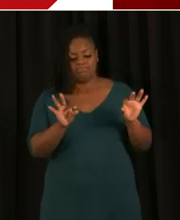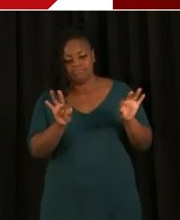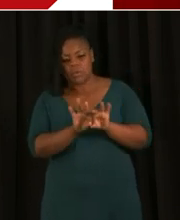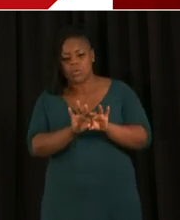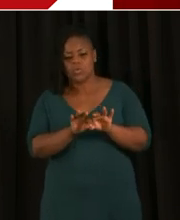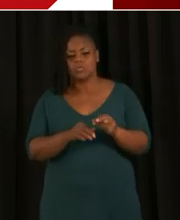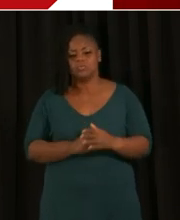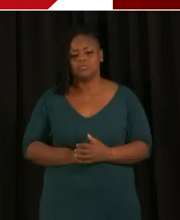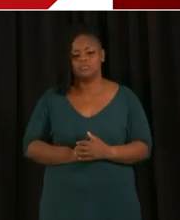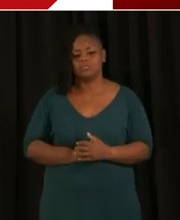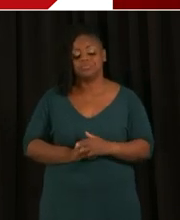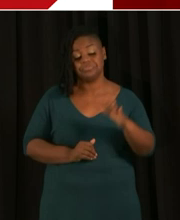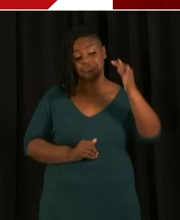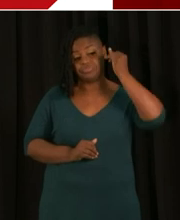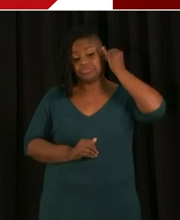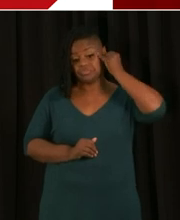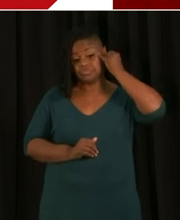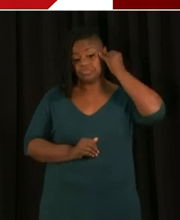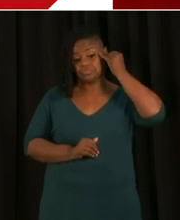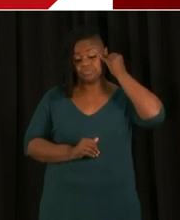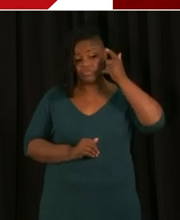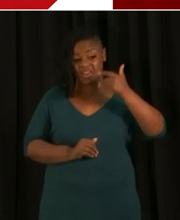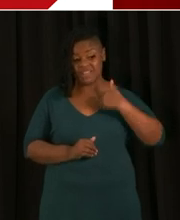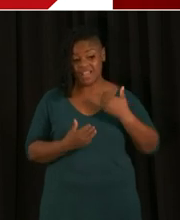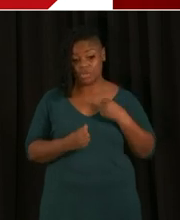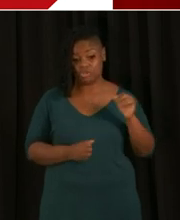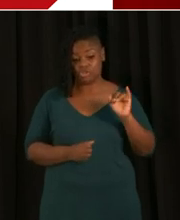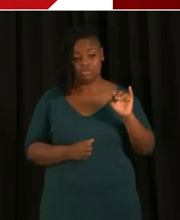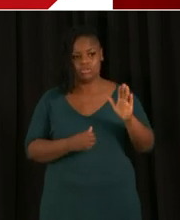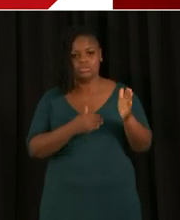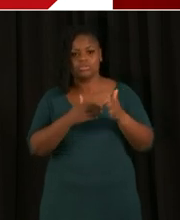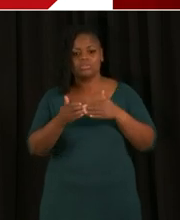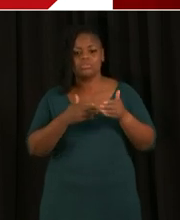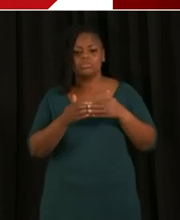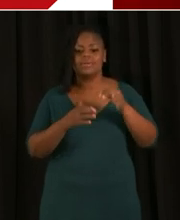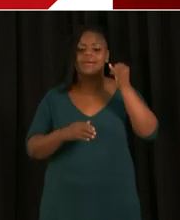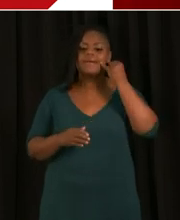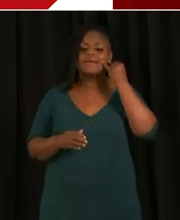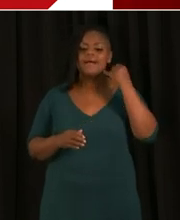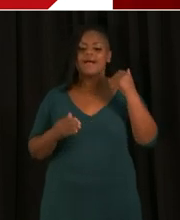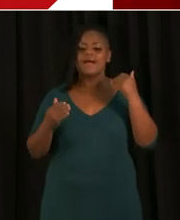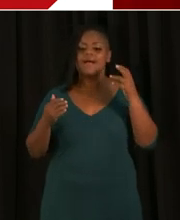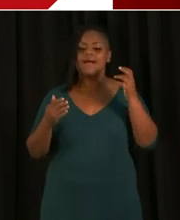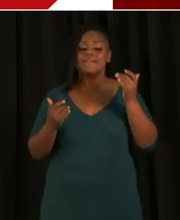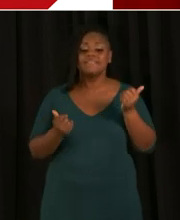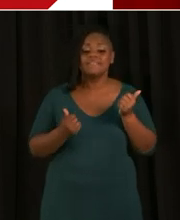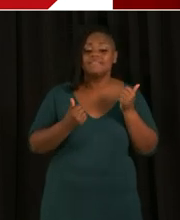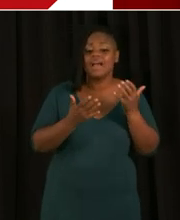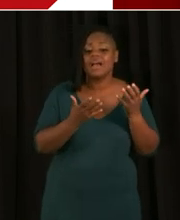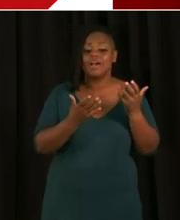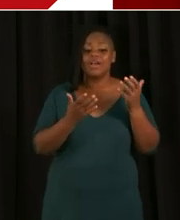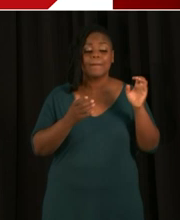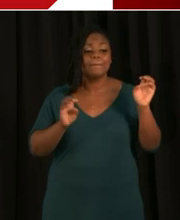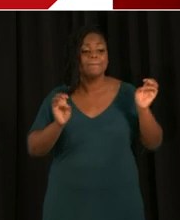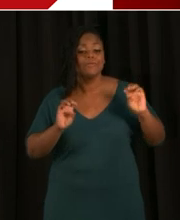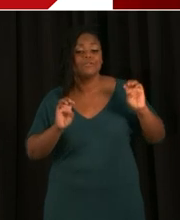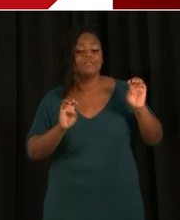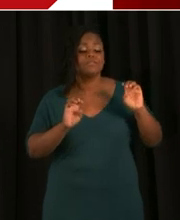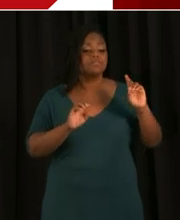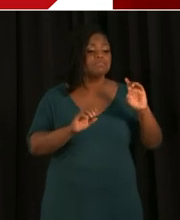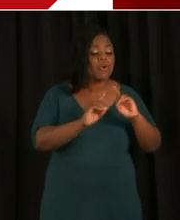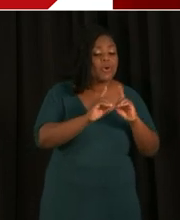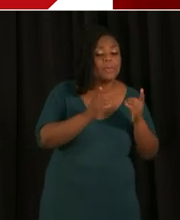when they go to one of our public testing sites, either at our walk-up testing sites or any of our firehouses, to provide their insurance